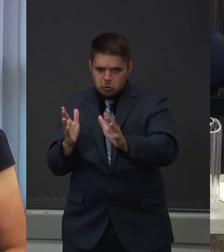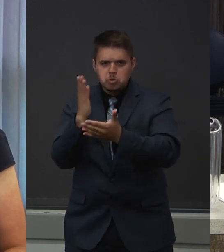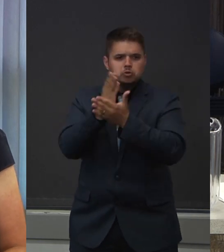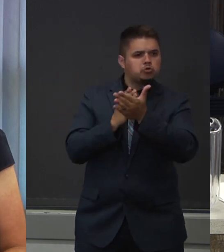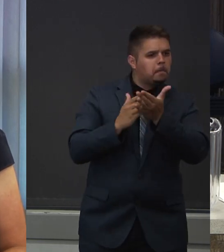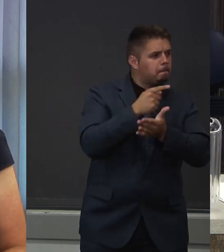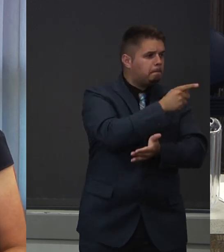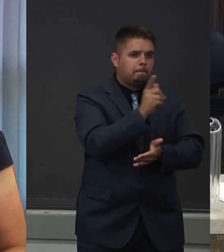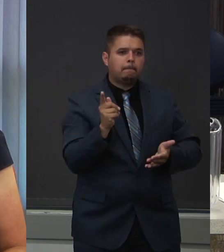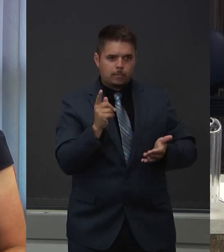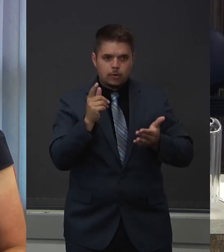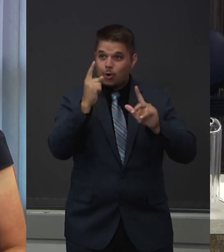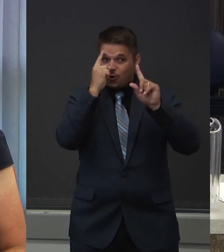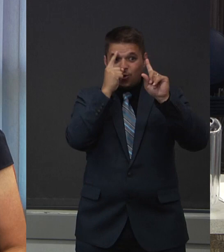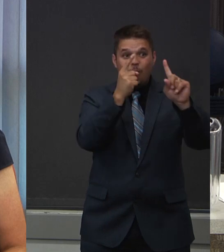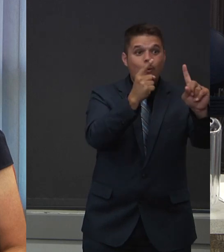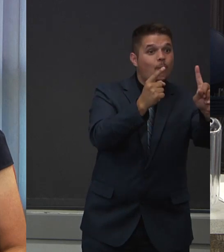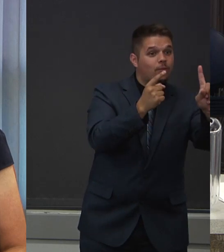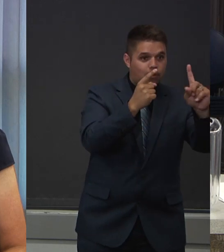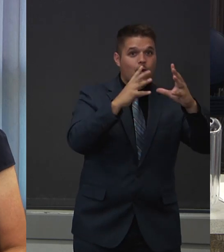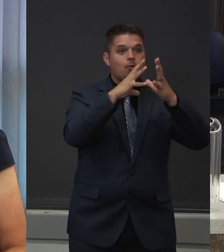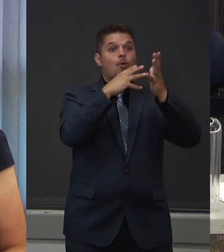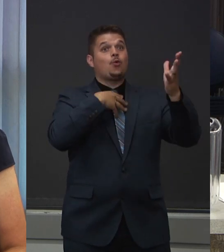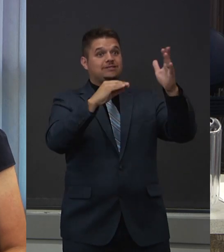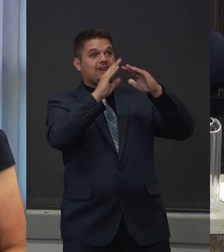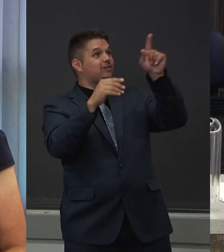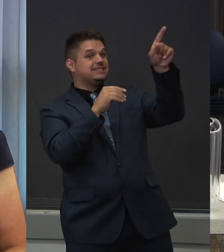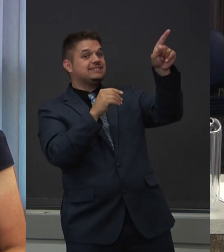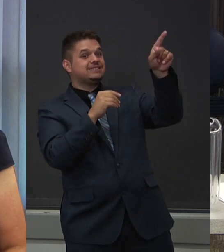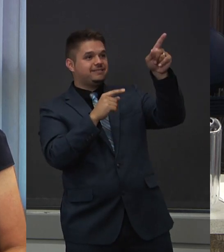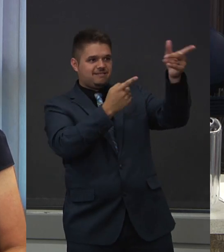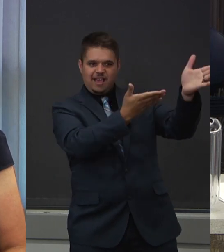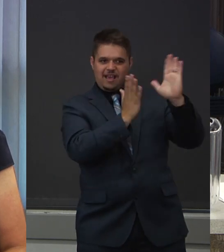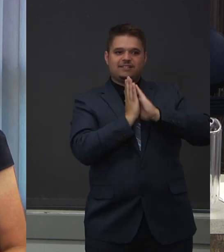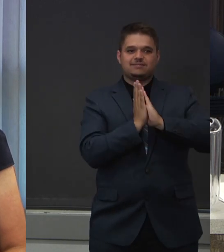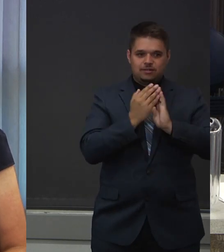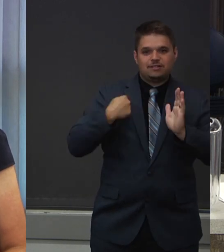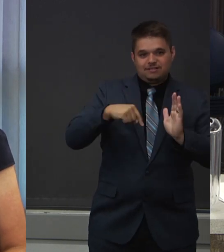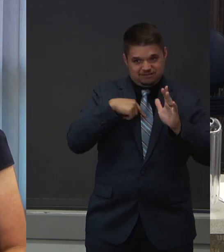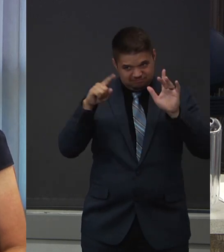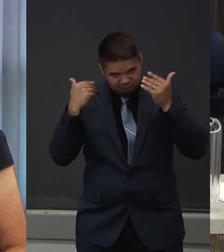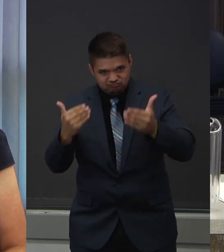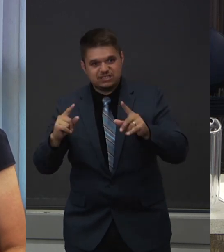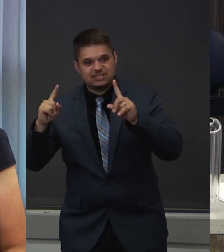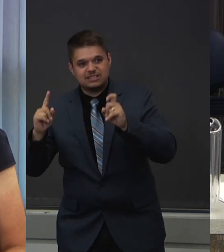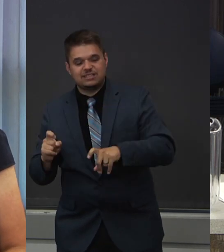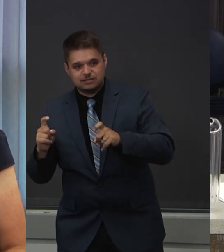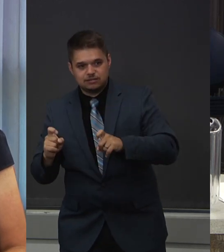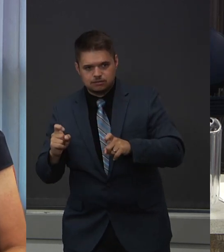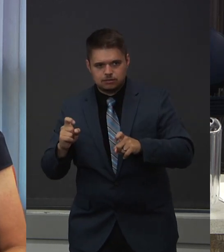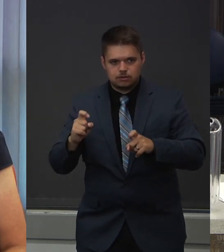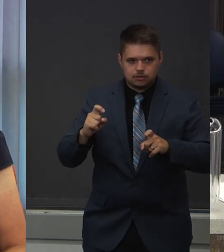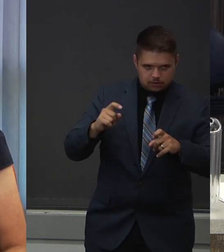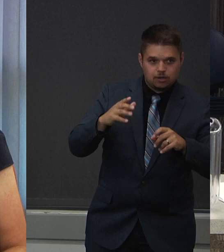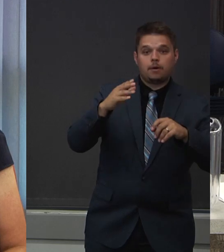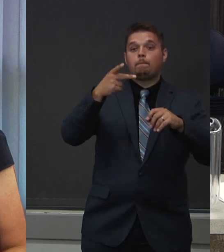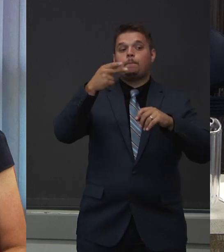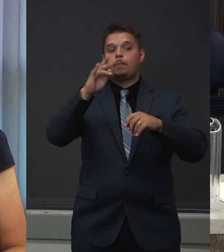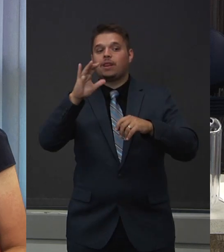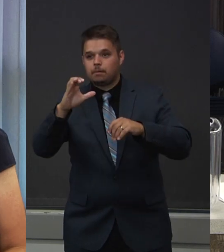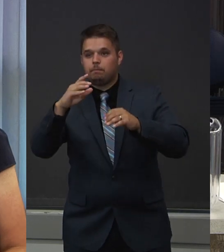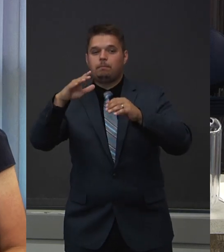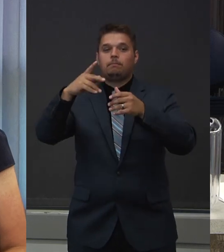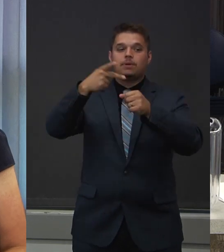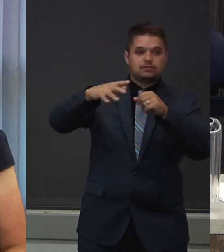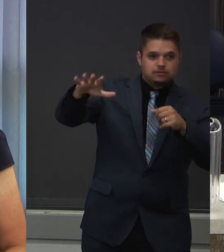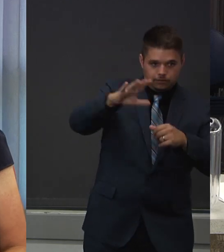House has asked us to test at least 2% of our population every month. That's about 86,000 people. We